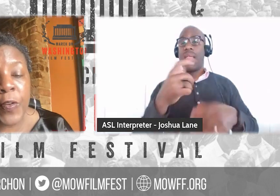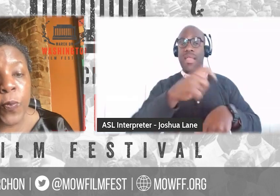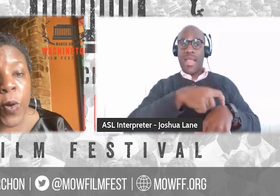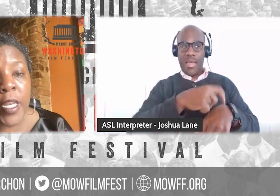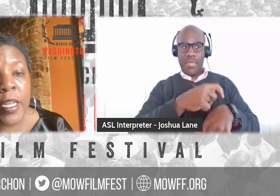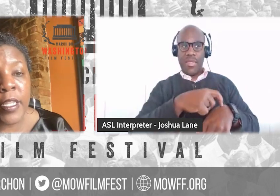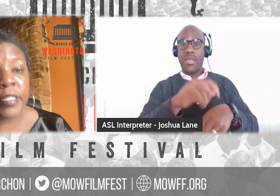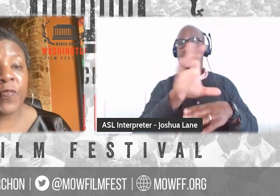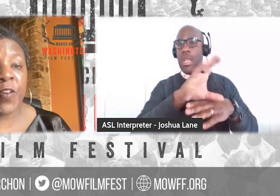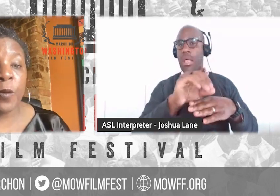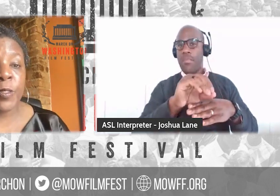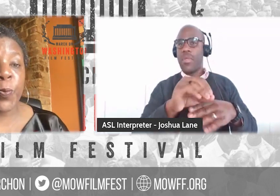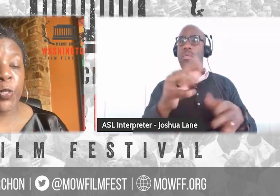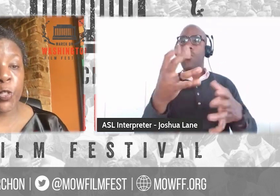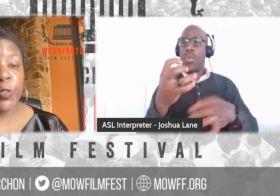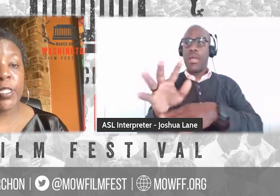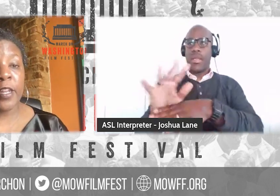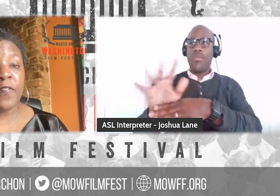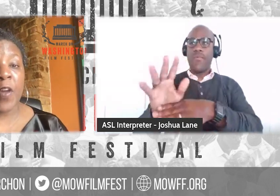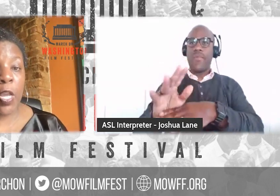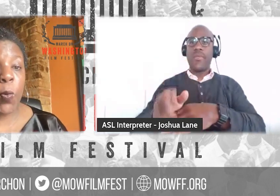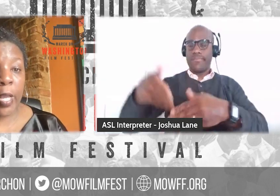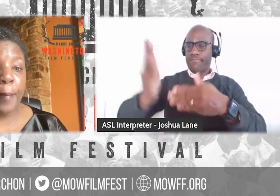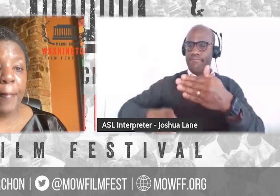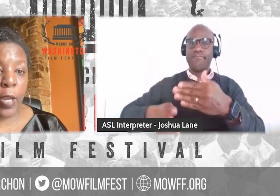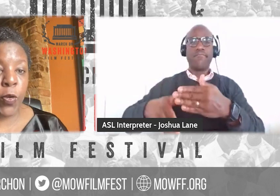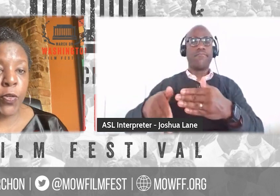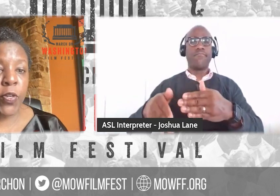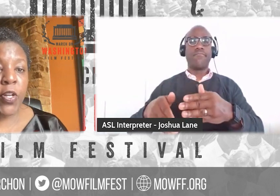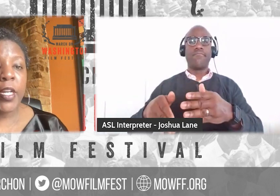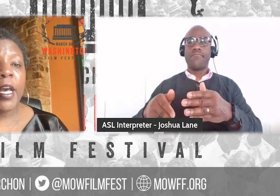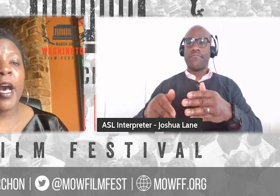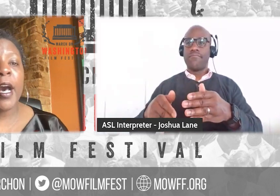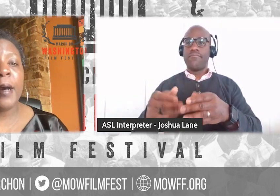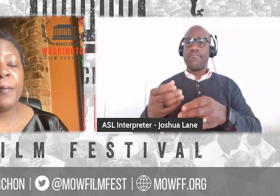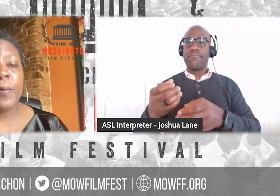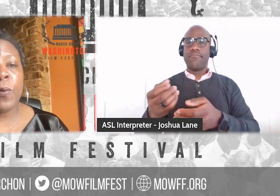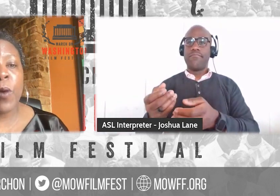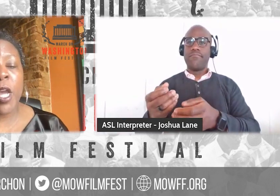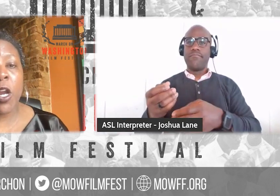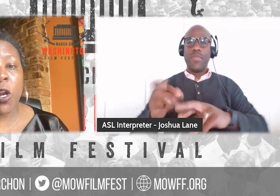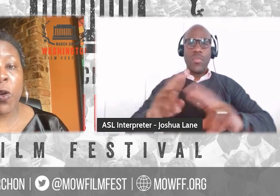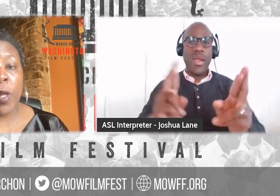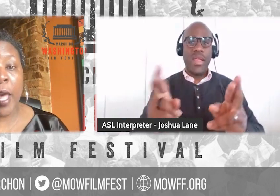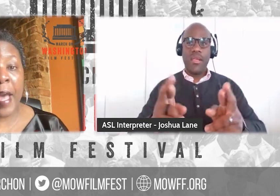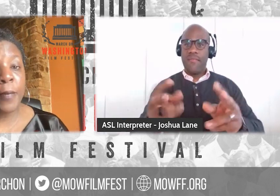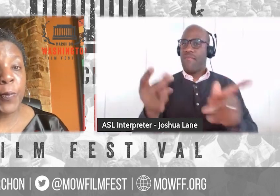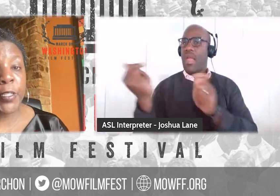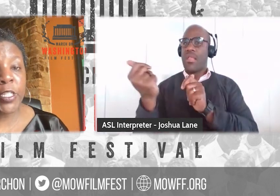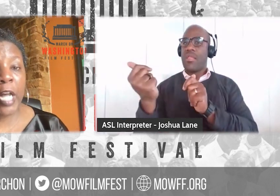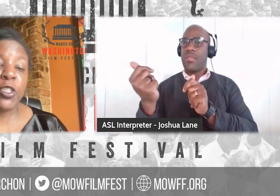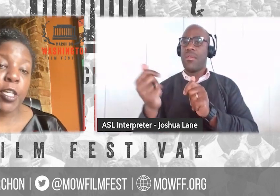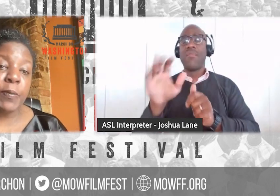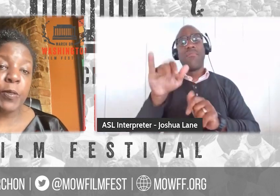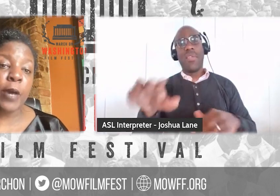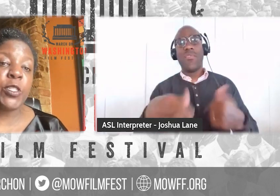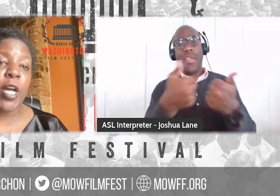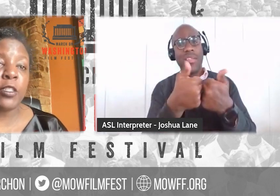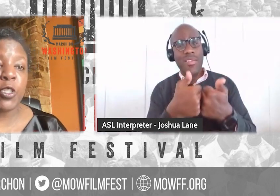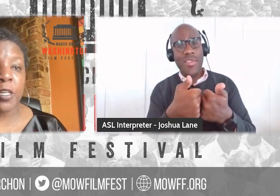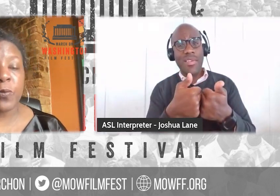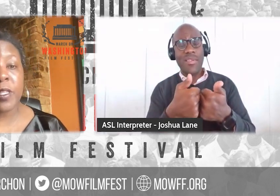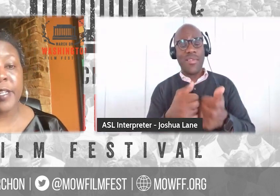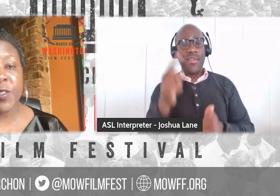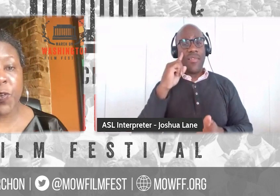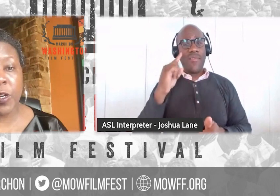often want these films produced in a very quick manner where, and that can be really challenging. mean, that